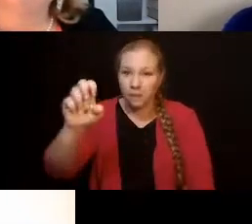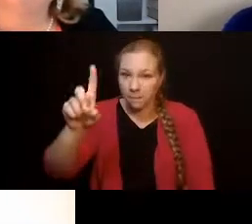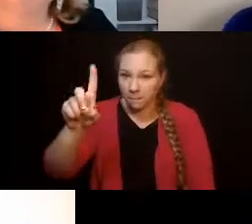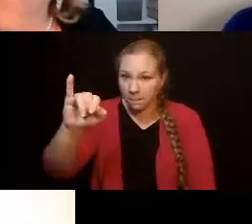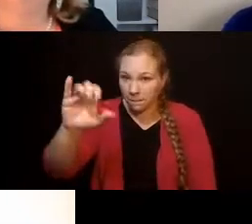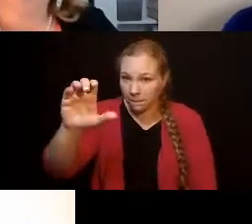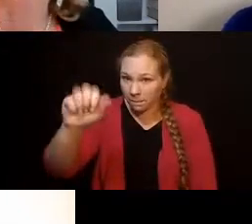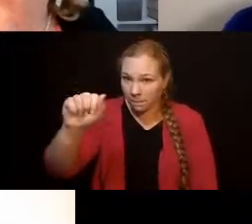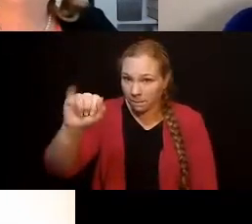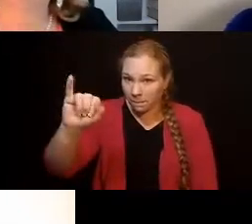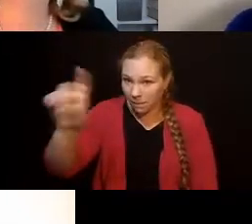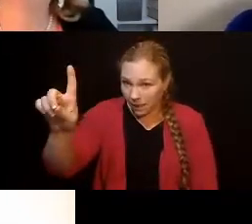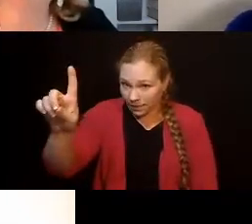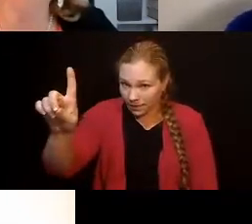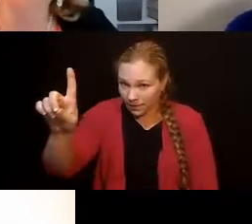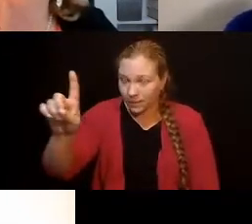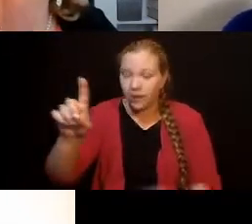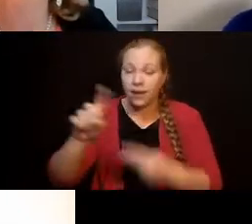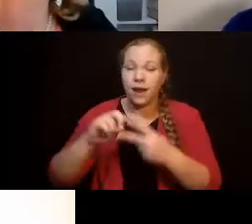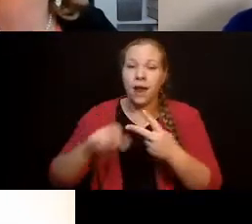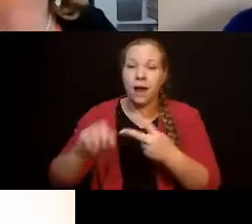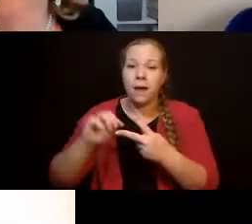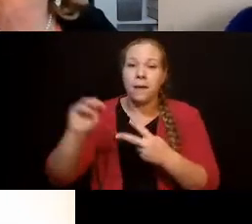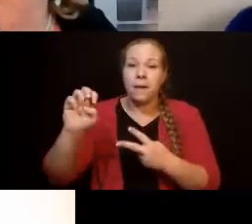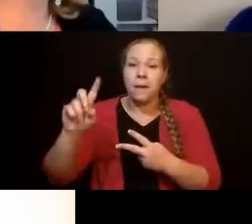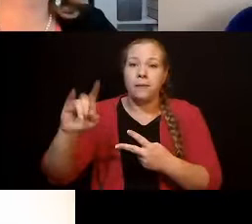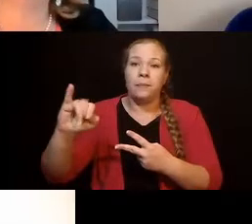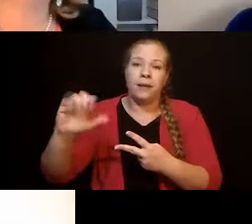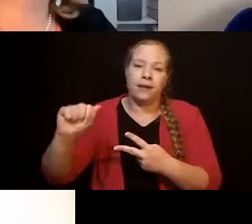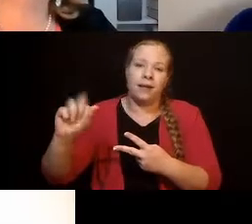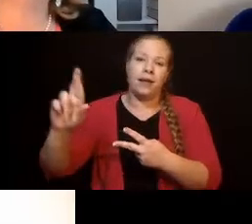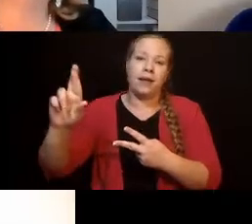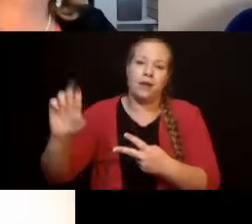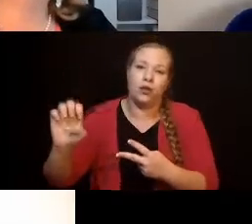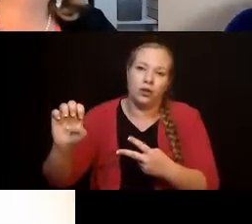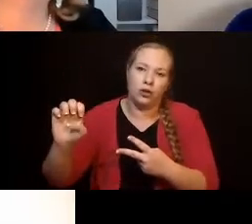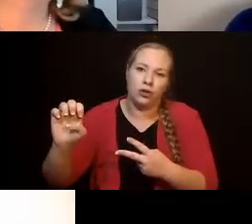to medical, helps cover all of the other services.